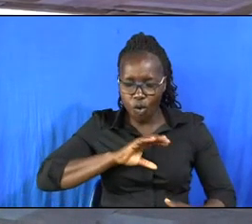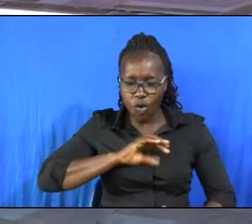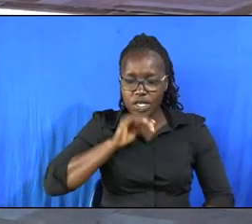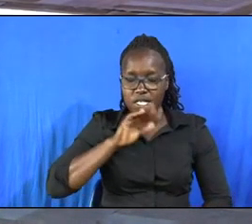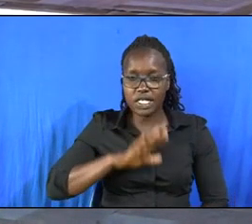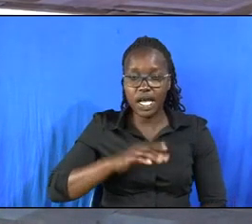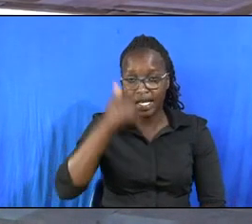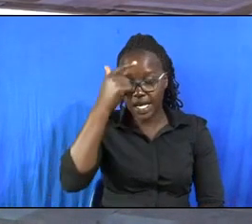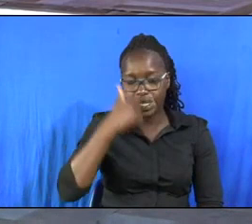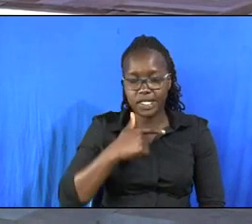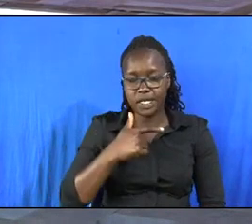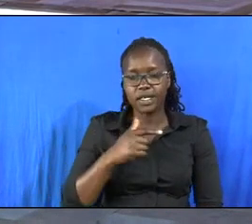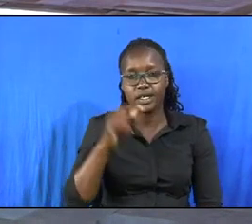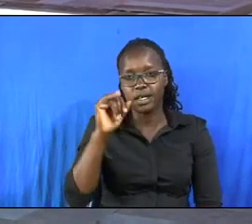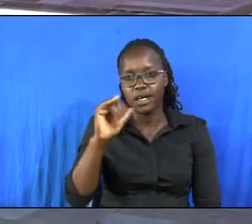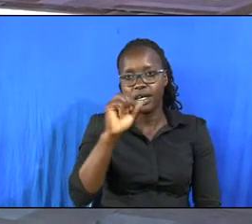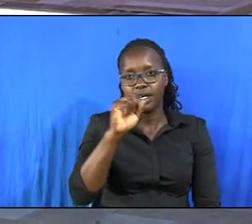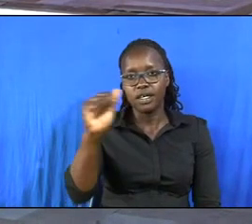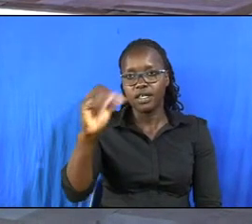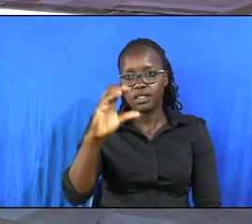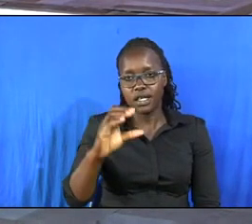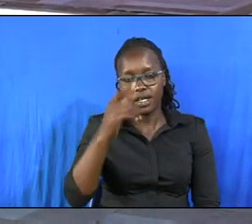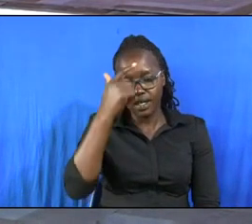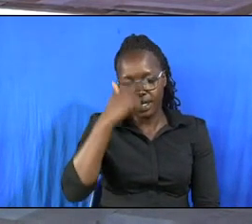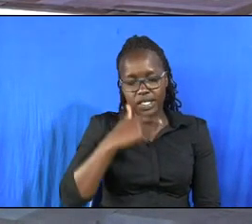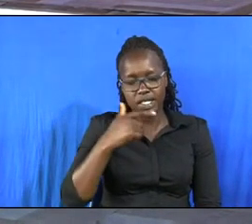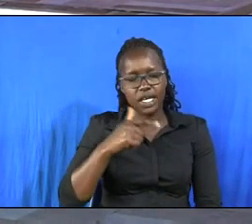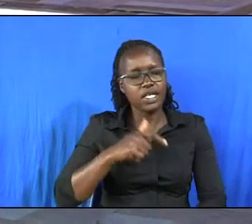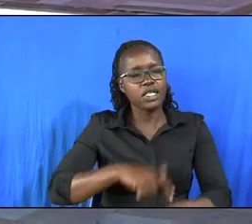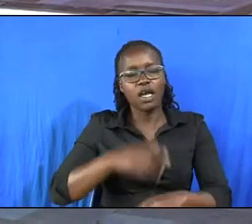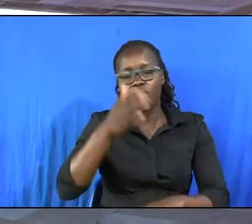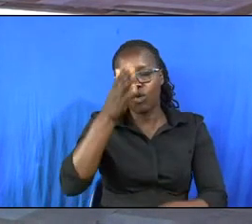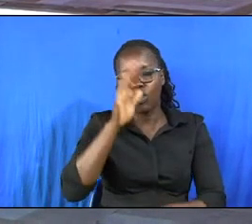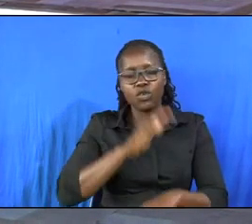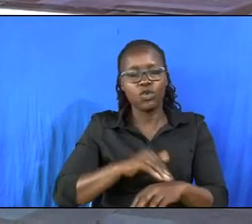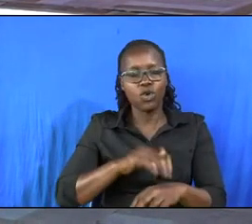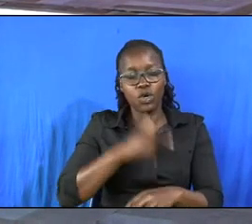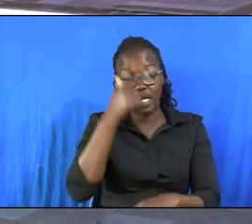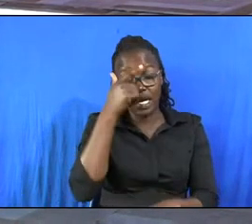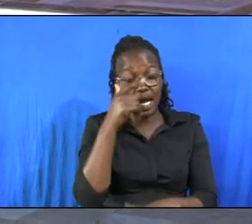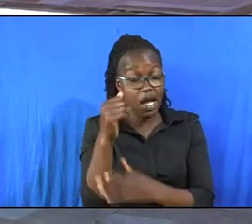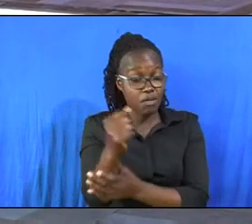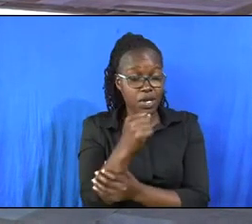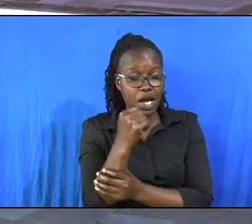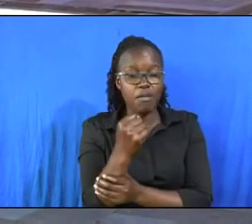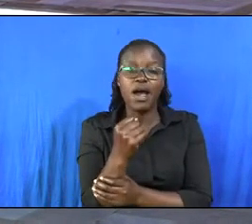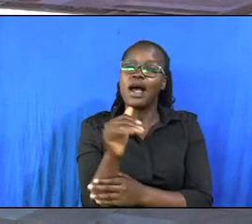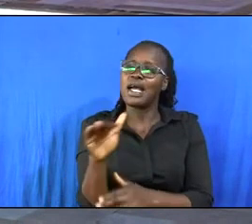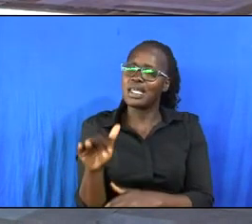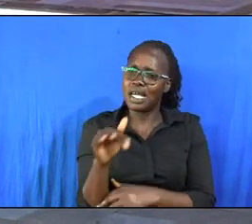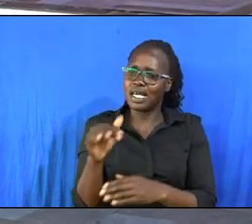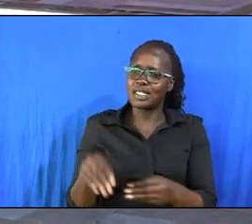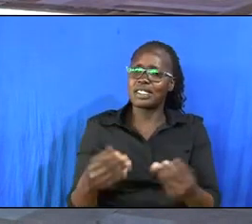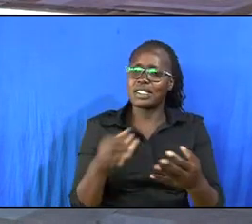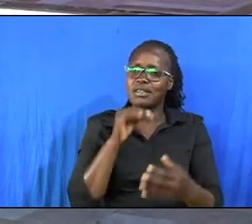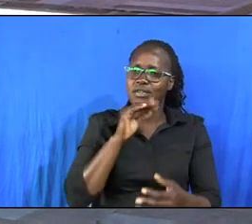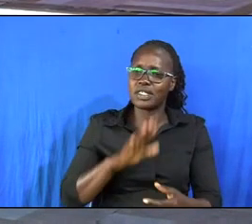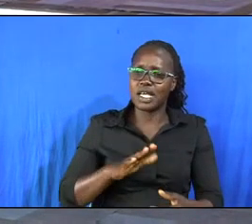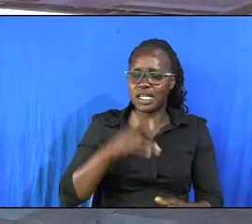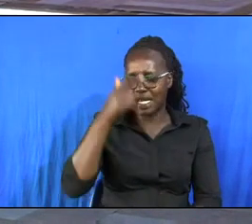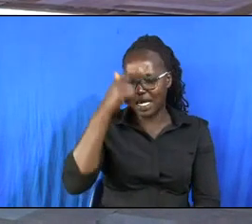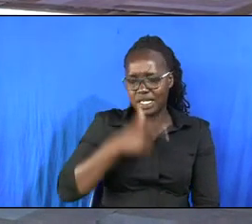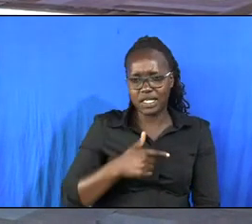isaac when god called abraham and asked him to offer his son isaac